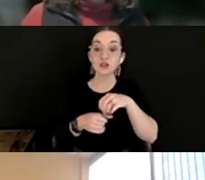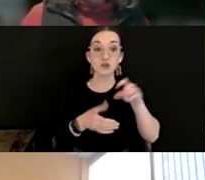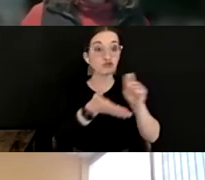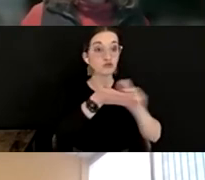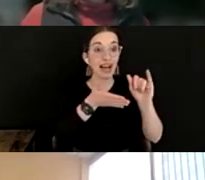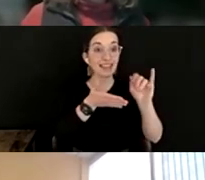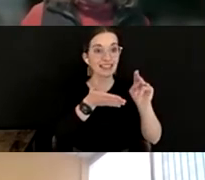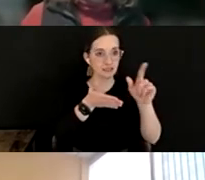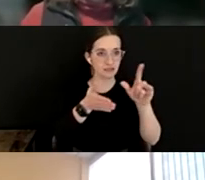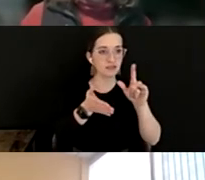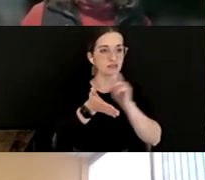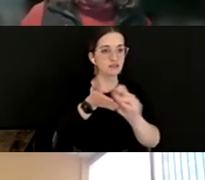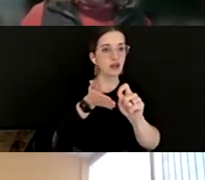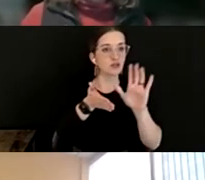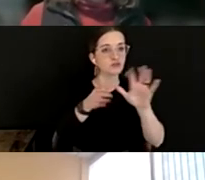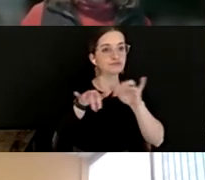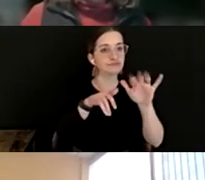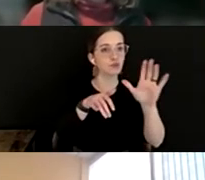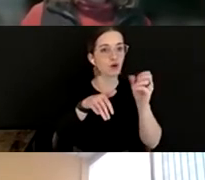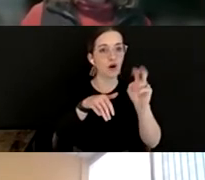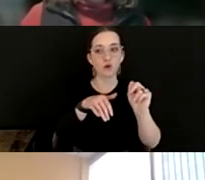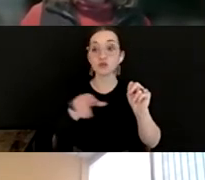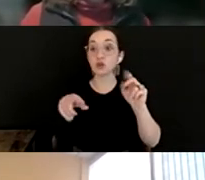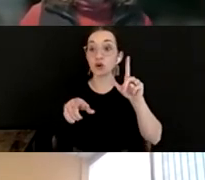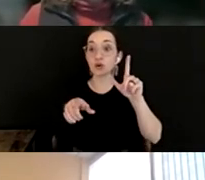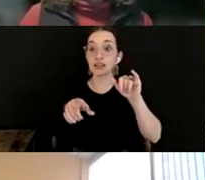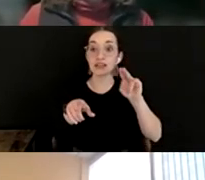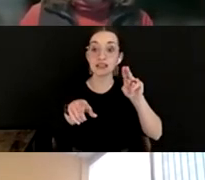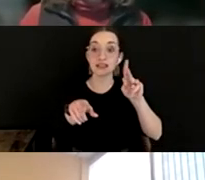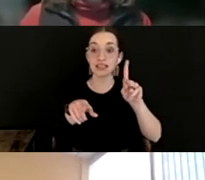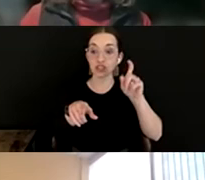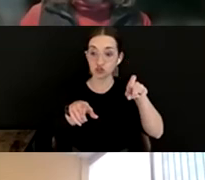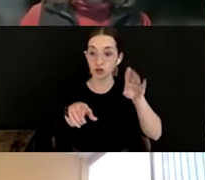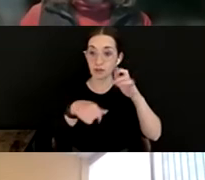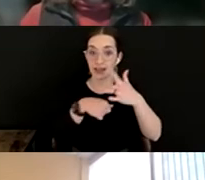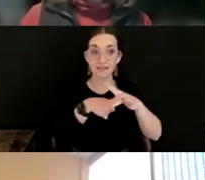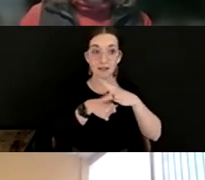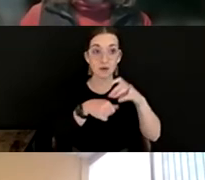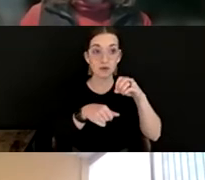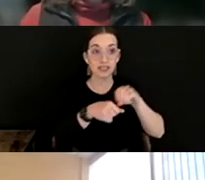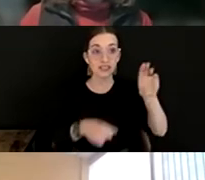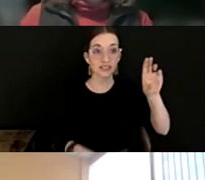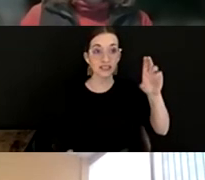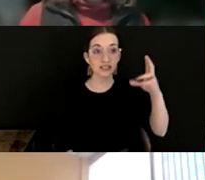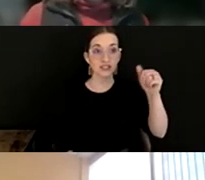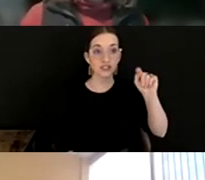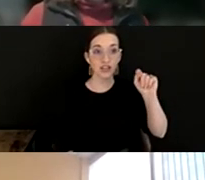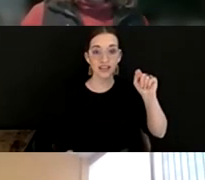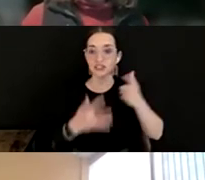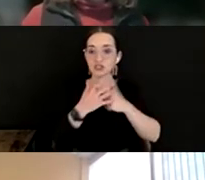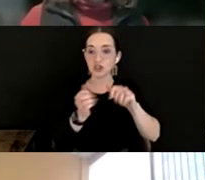So that link should be available in chat. going to post it again. It starts off with Elon,